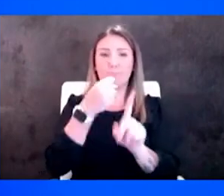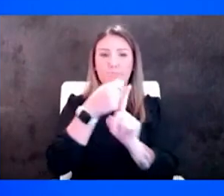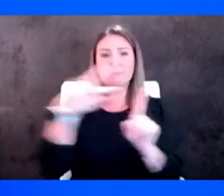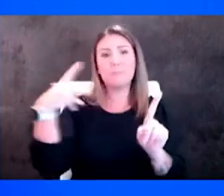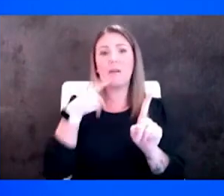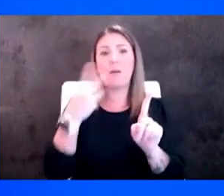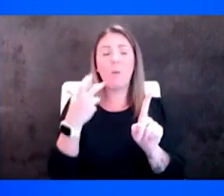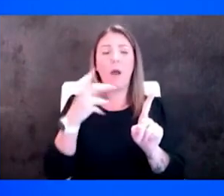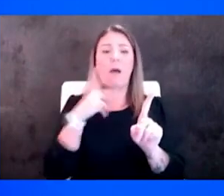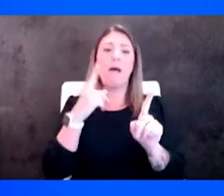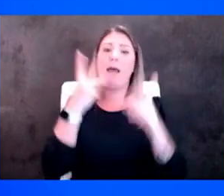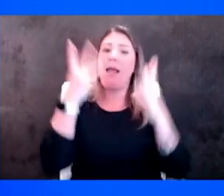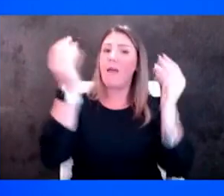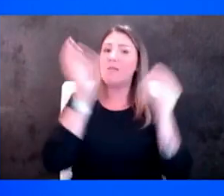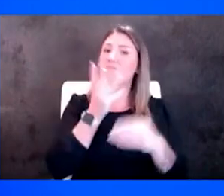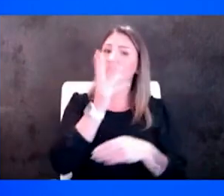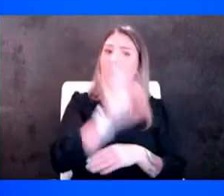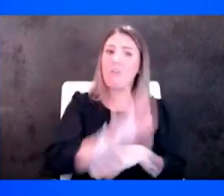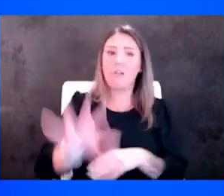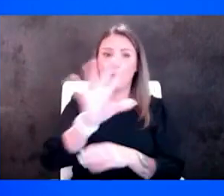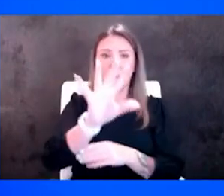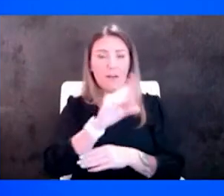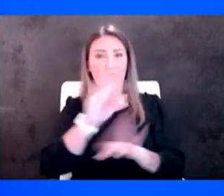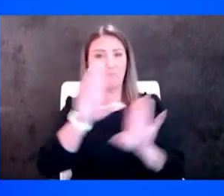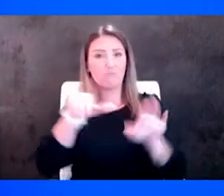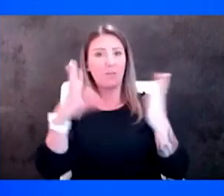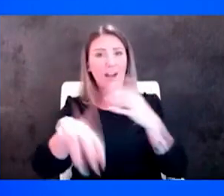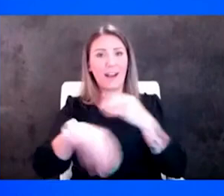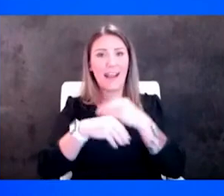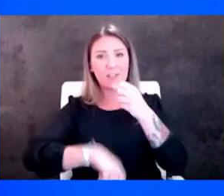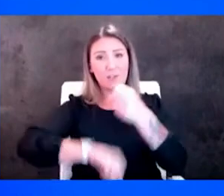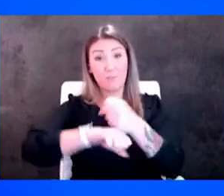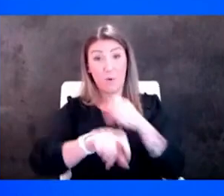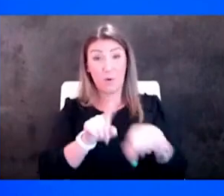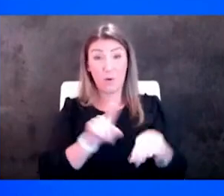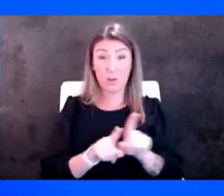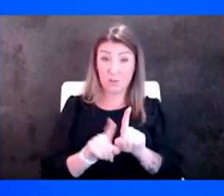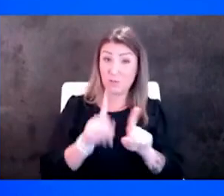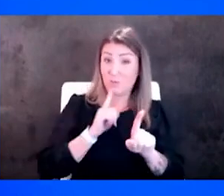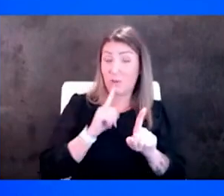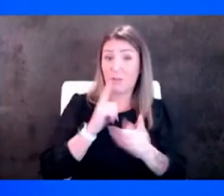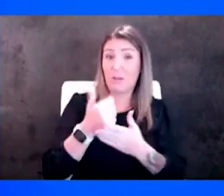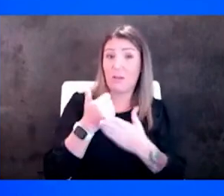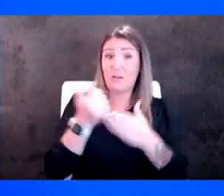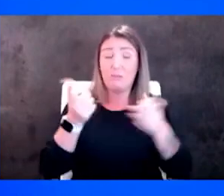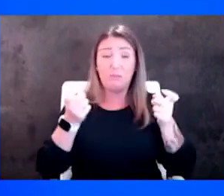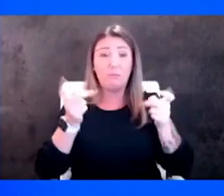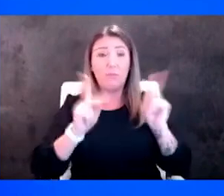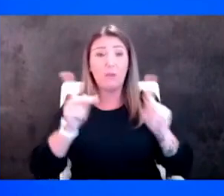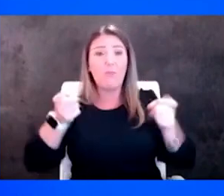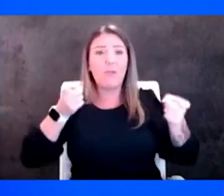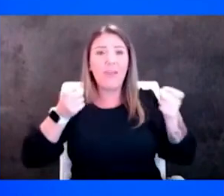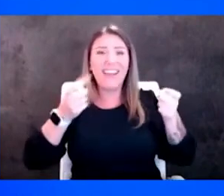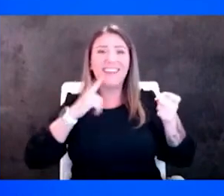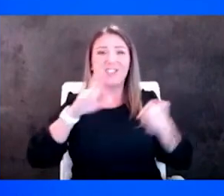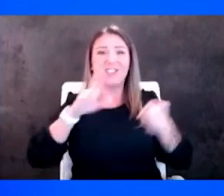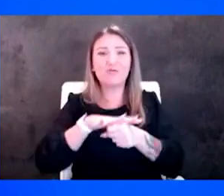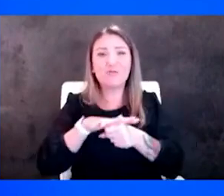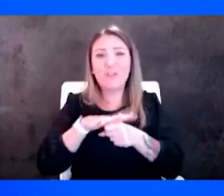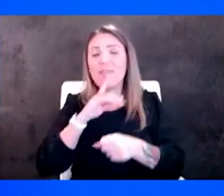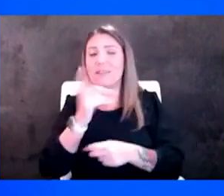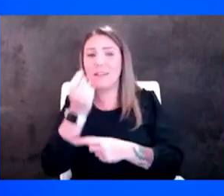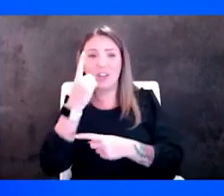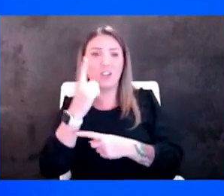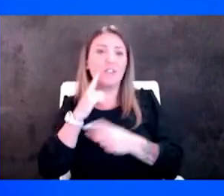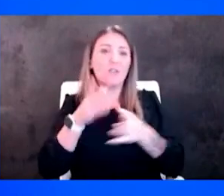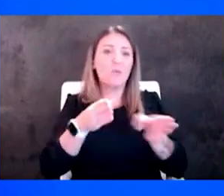into the rural areas so we can provide some added support um really helping people manage their stress understanding ways to